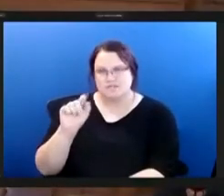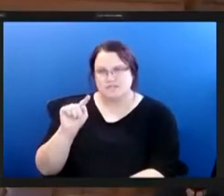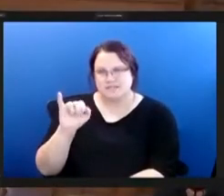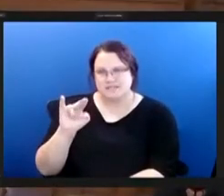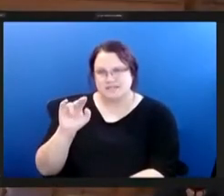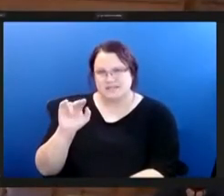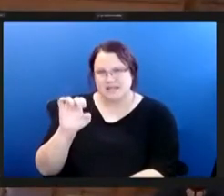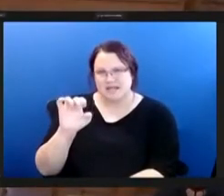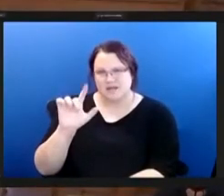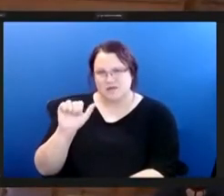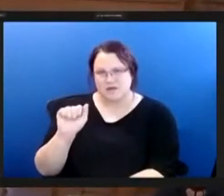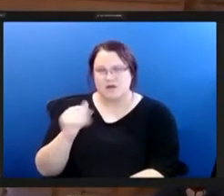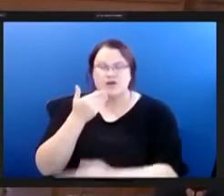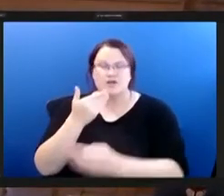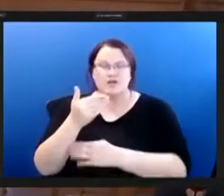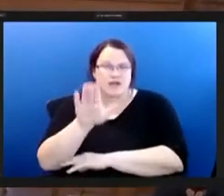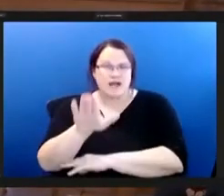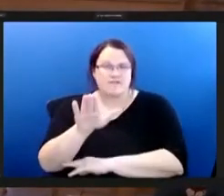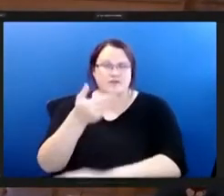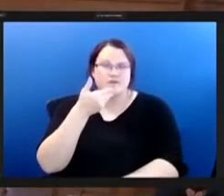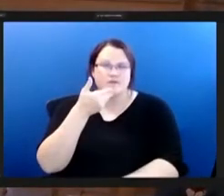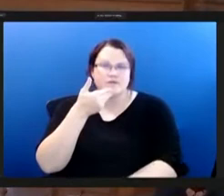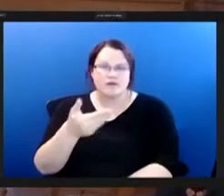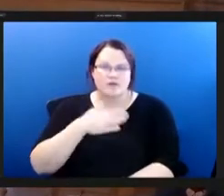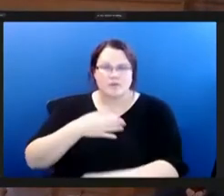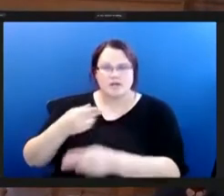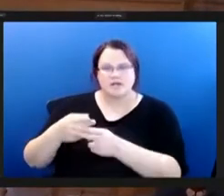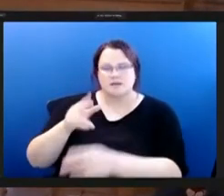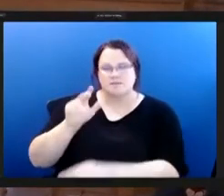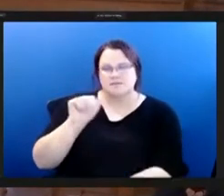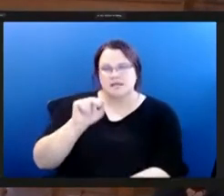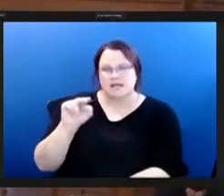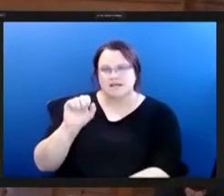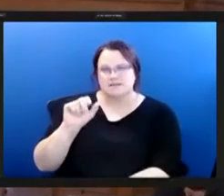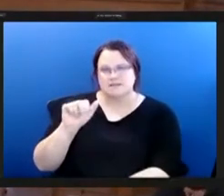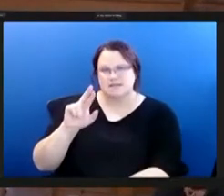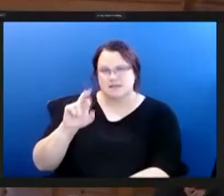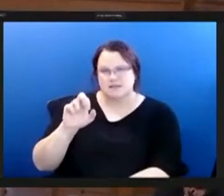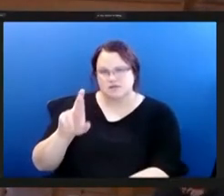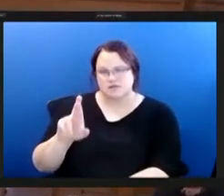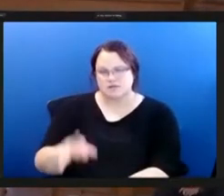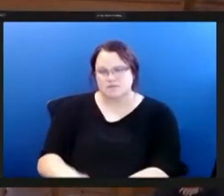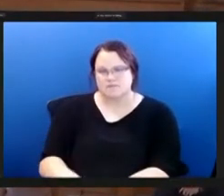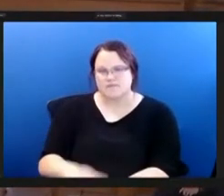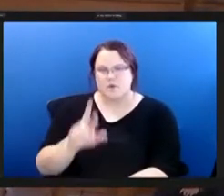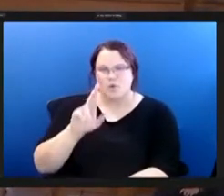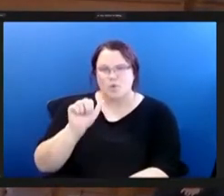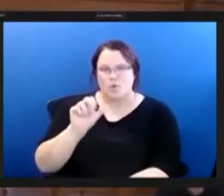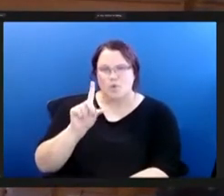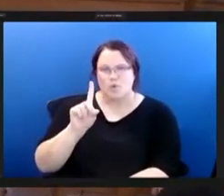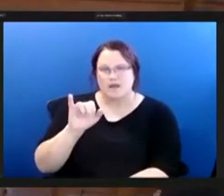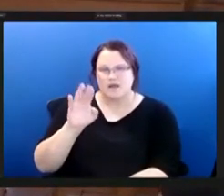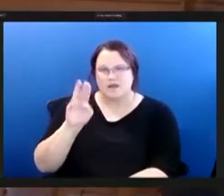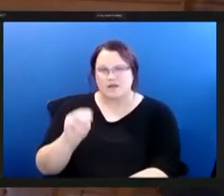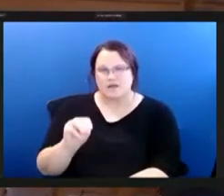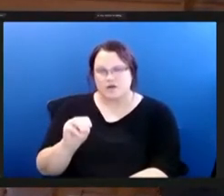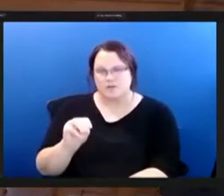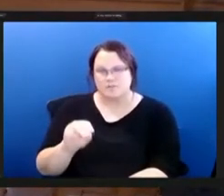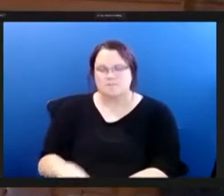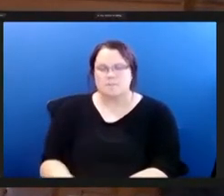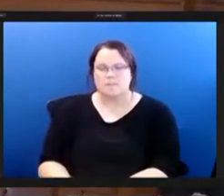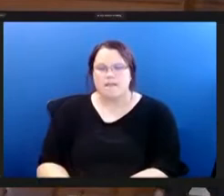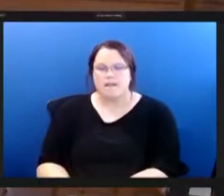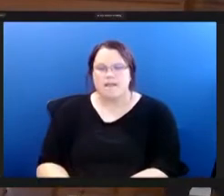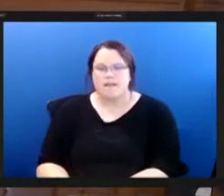good afternoon and thank you my name is ann sanders i reside on radium street in conservatory hill i'm